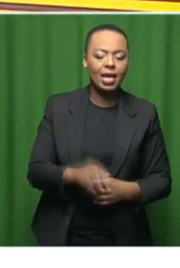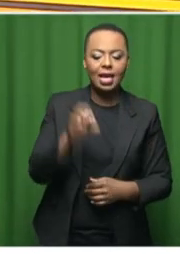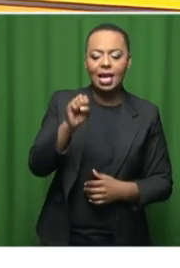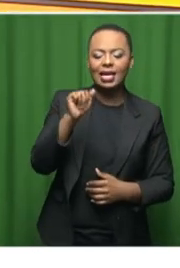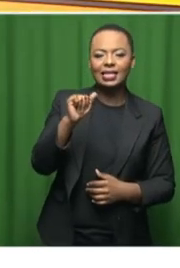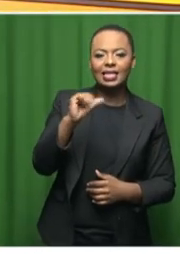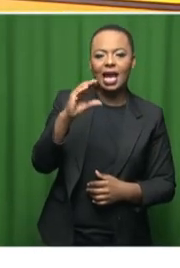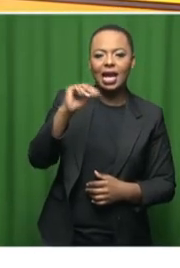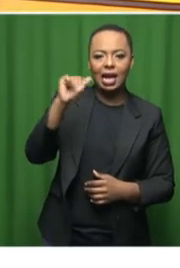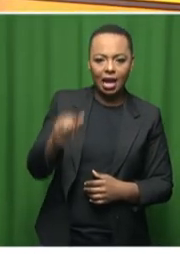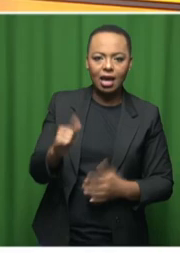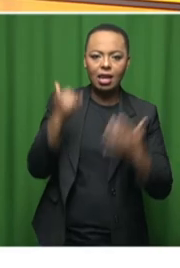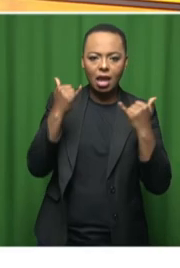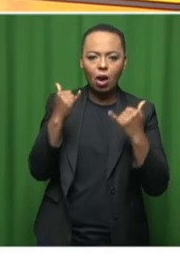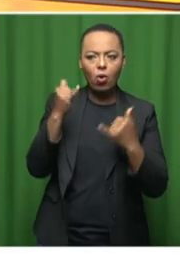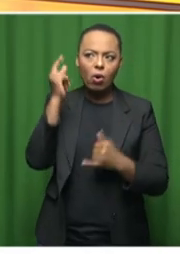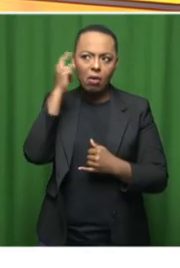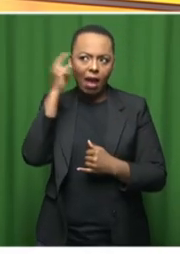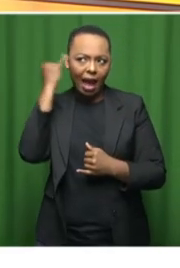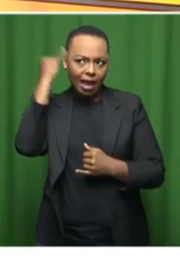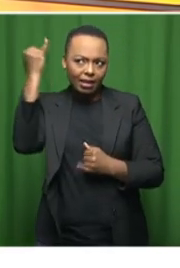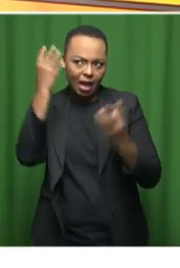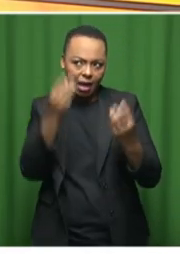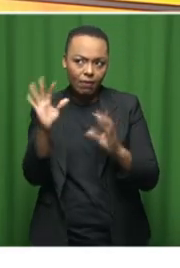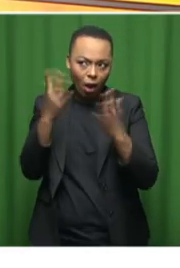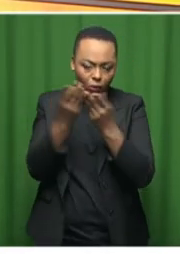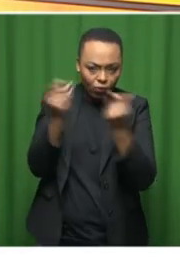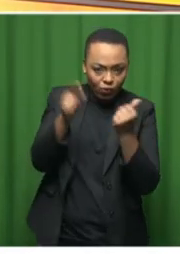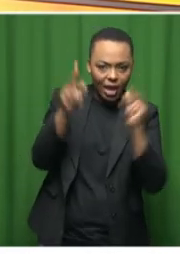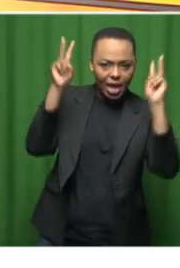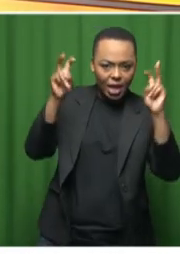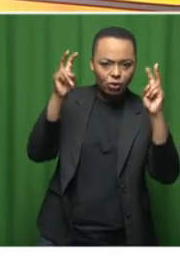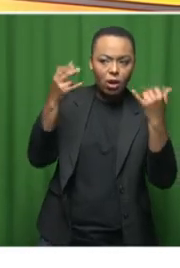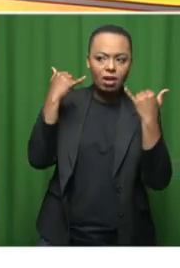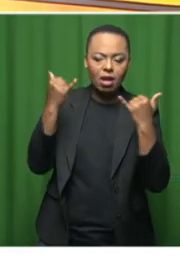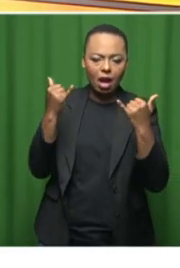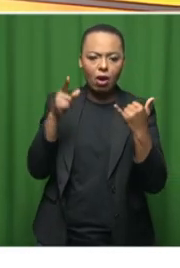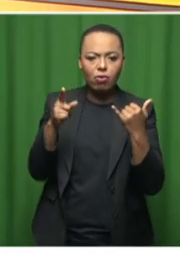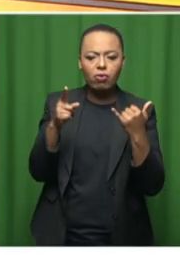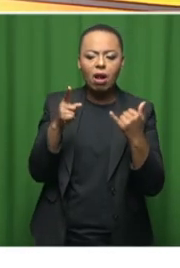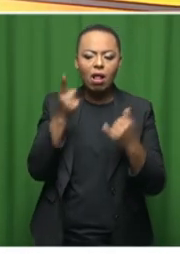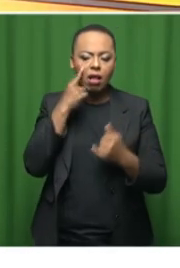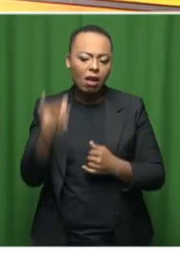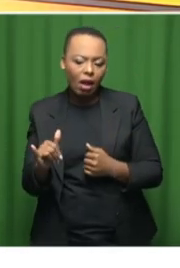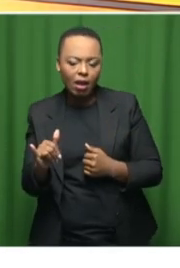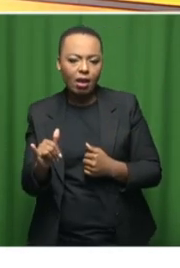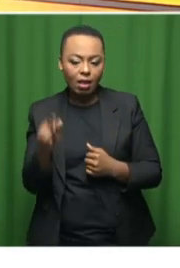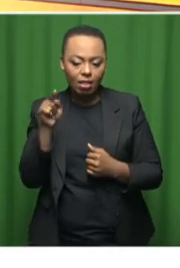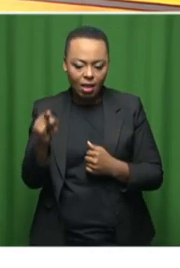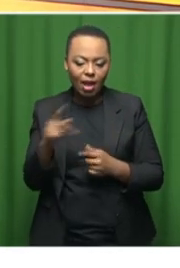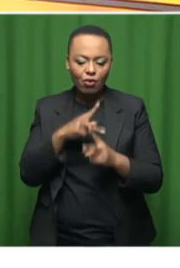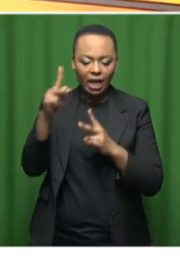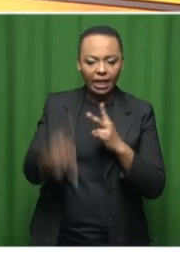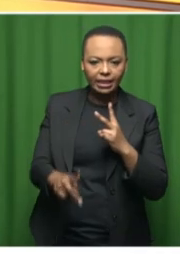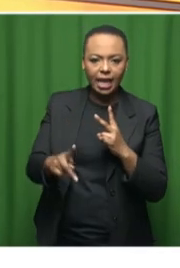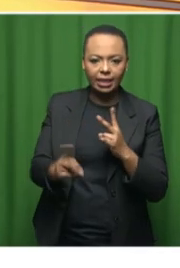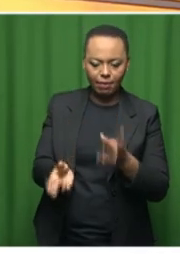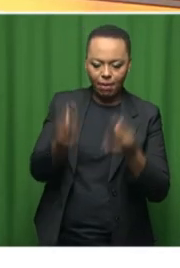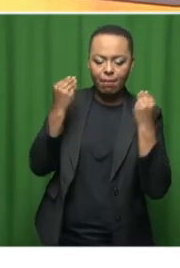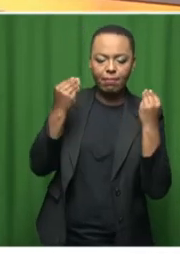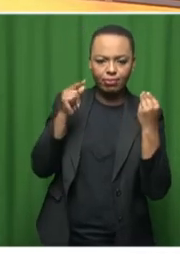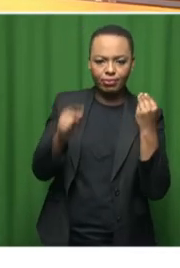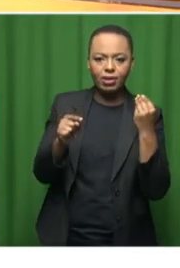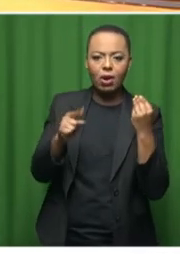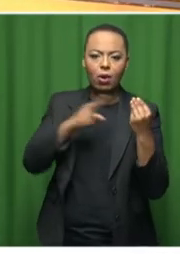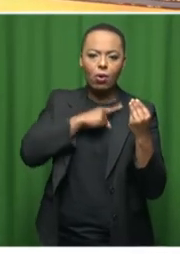strategy on dealing with that. And we are beginning to see the results because even if we may have seen increase on